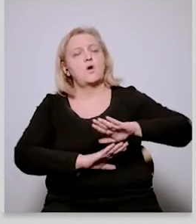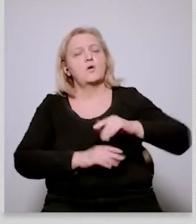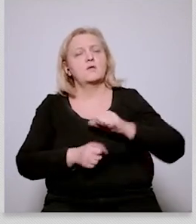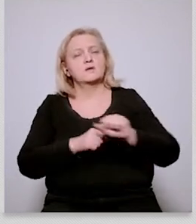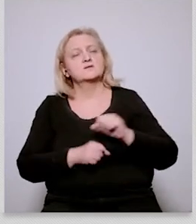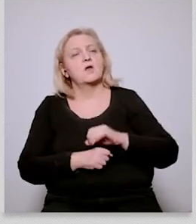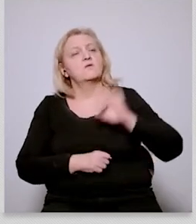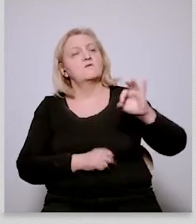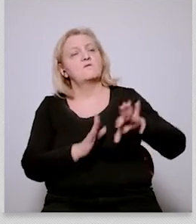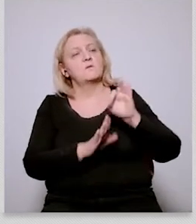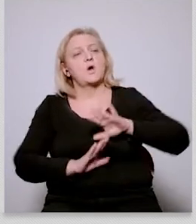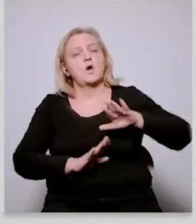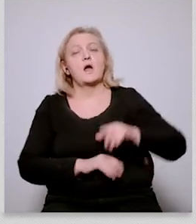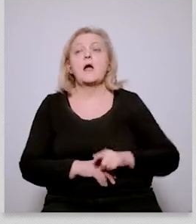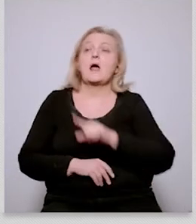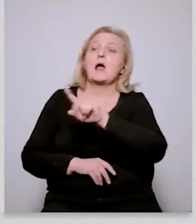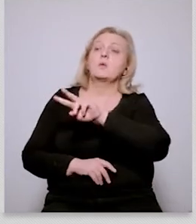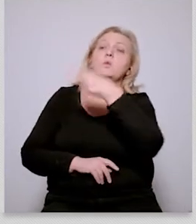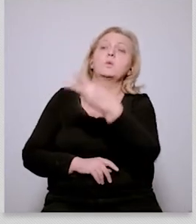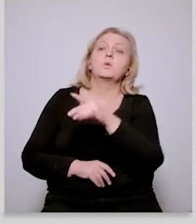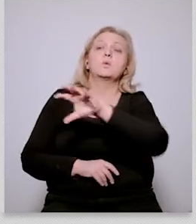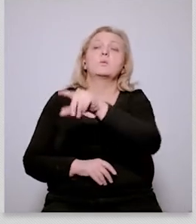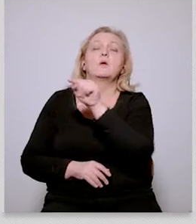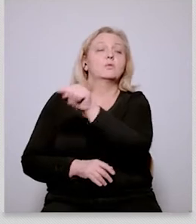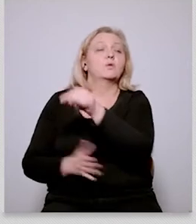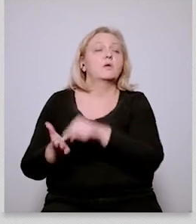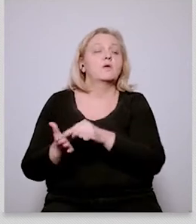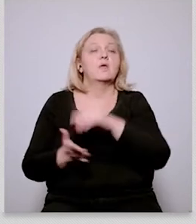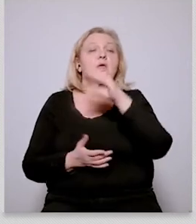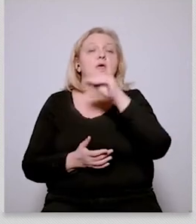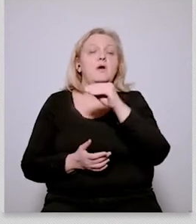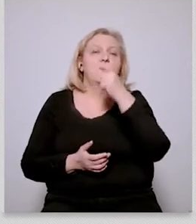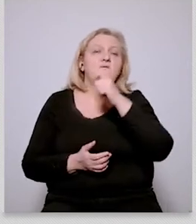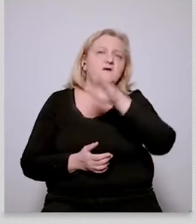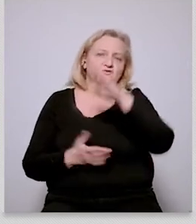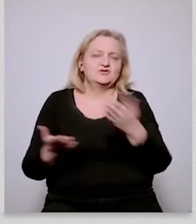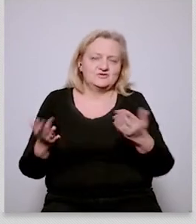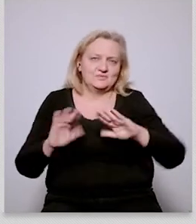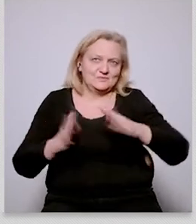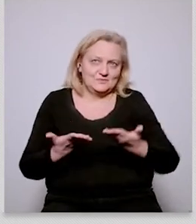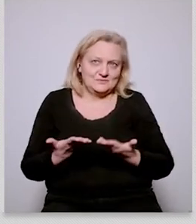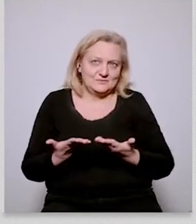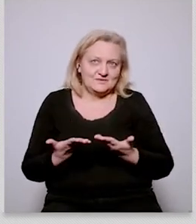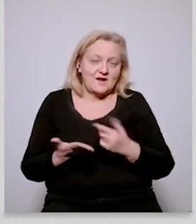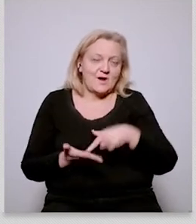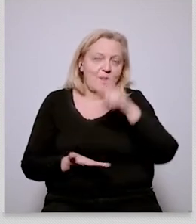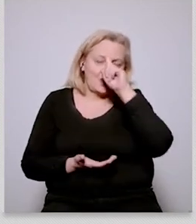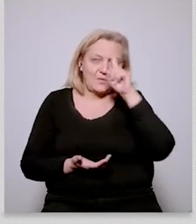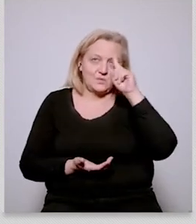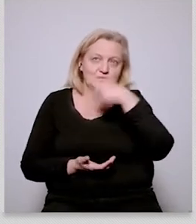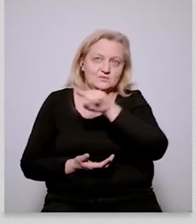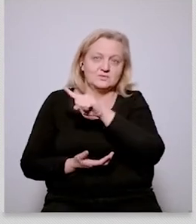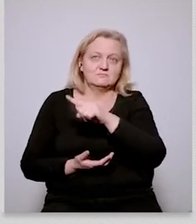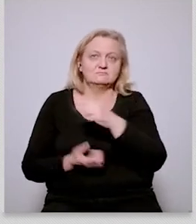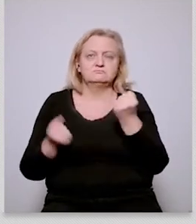they're just eco-fascists they're authoritarians right um and they are people who are essentially particularly as they're